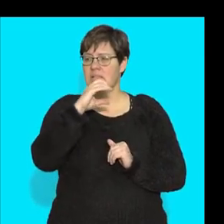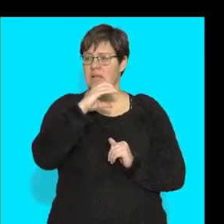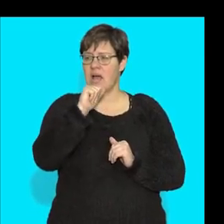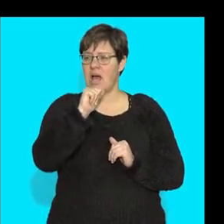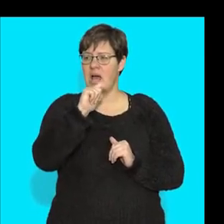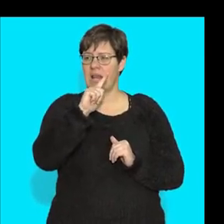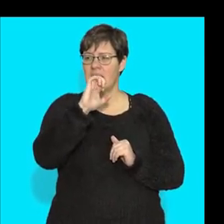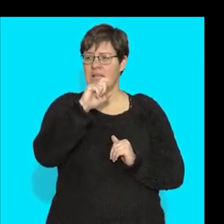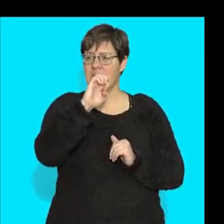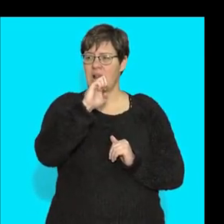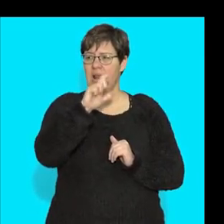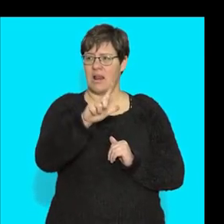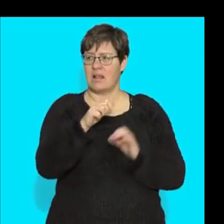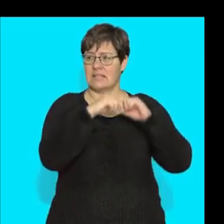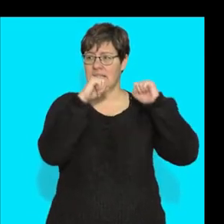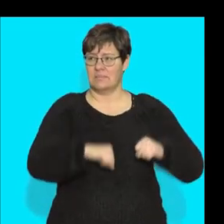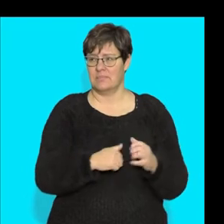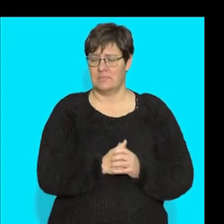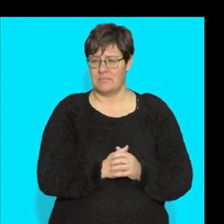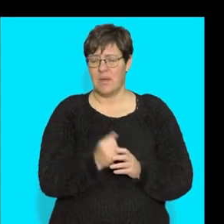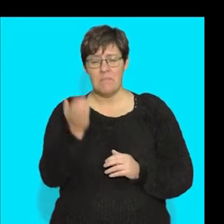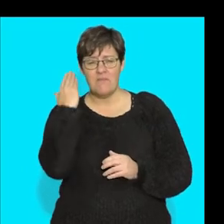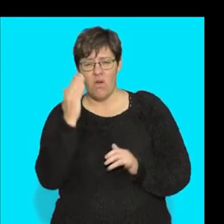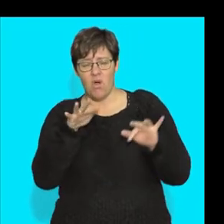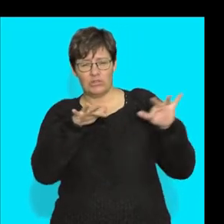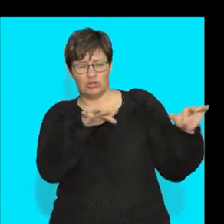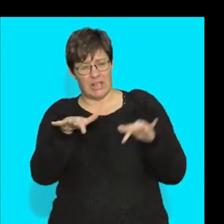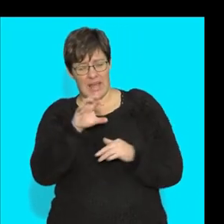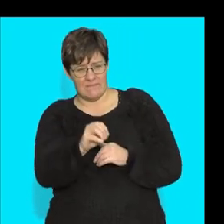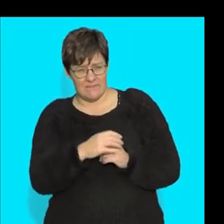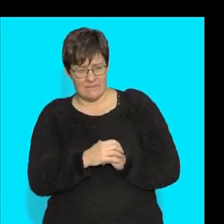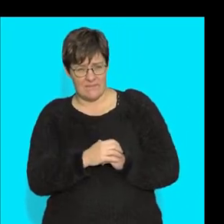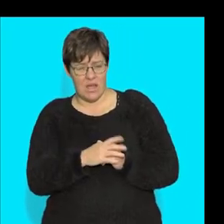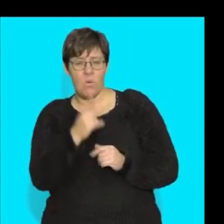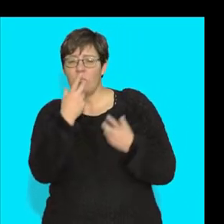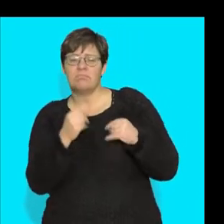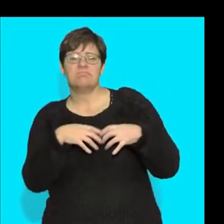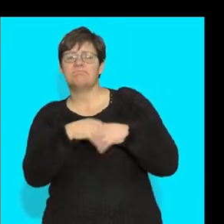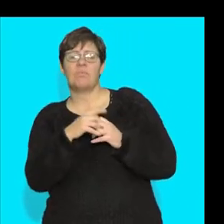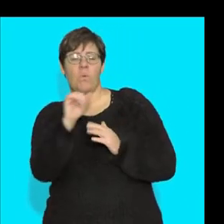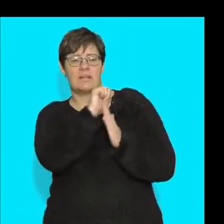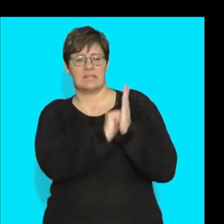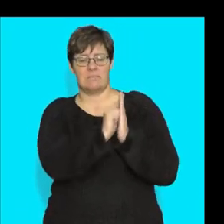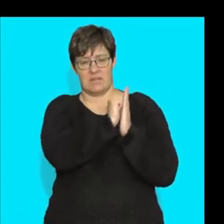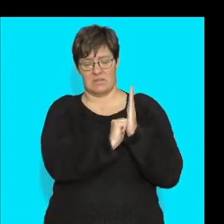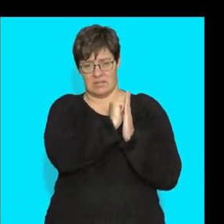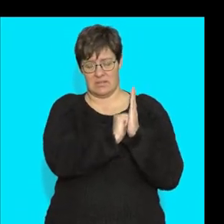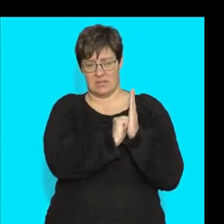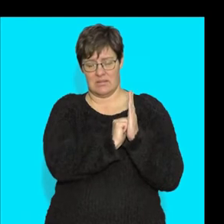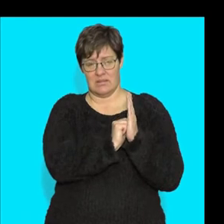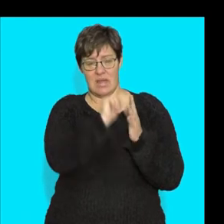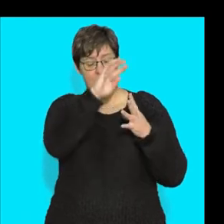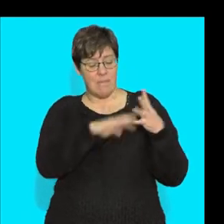is, remember in the previous one, we had a jelly. We just make cement here. The matrix is